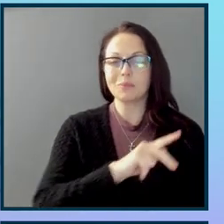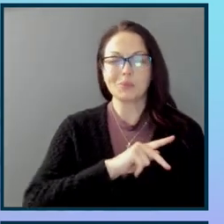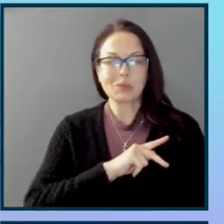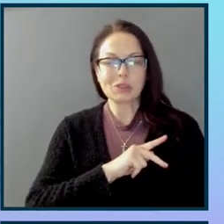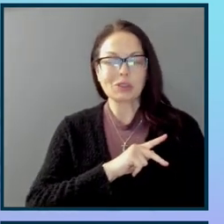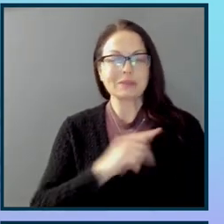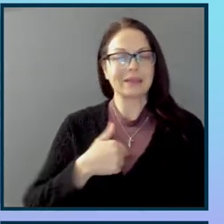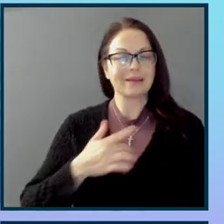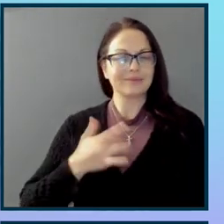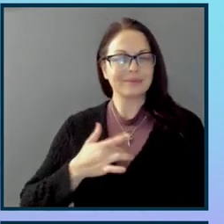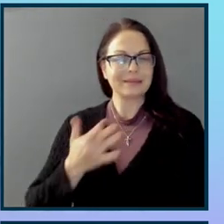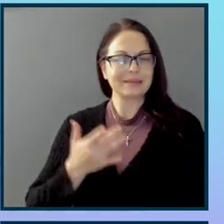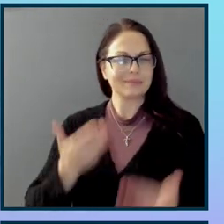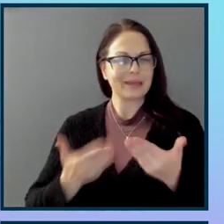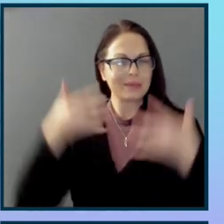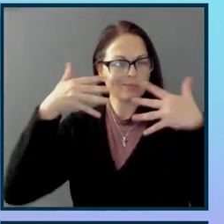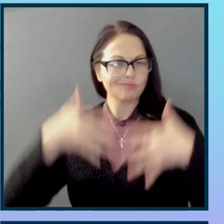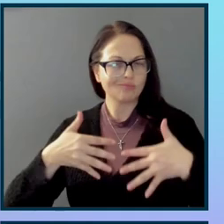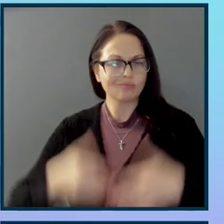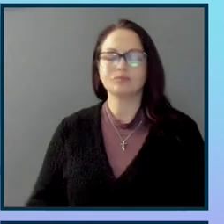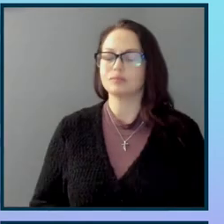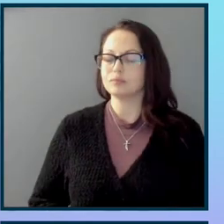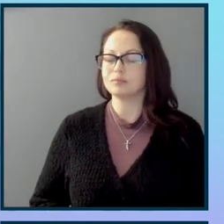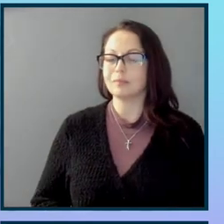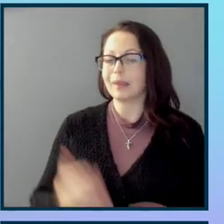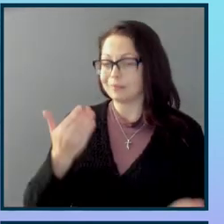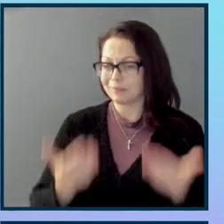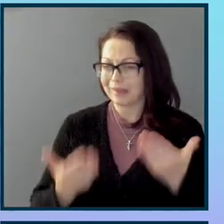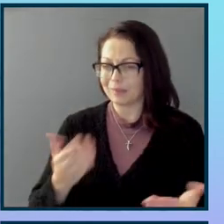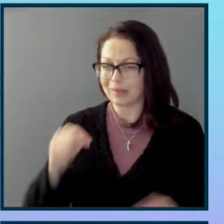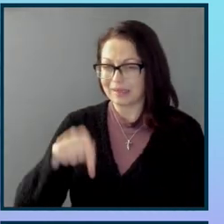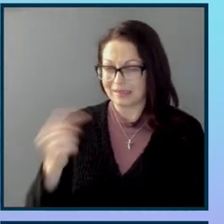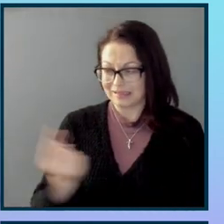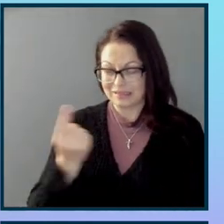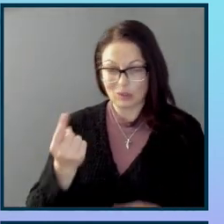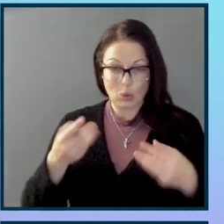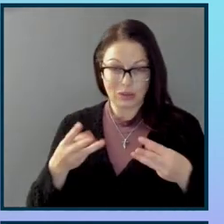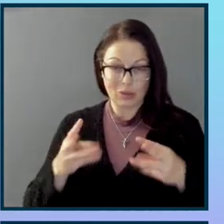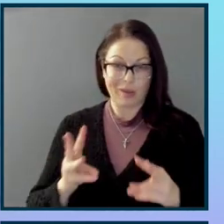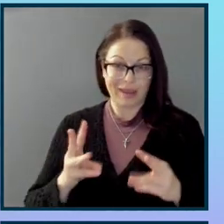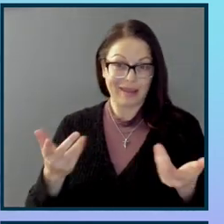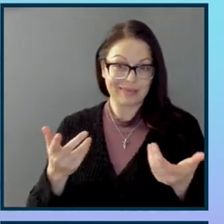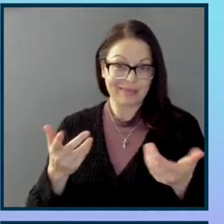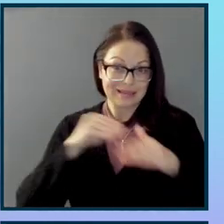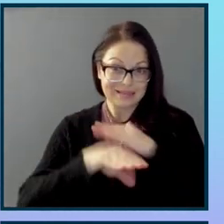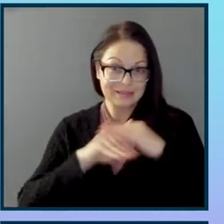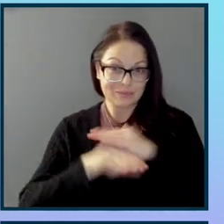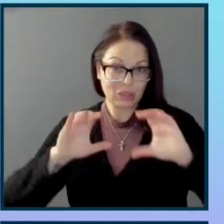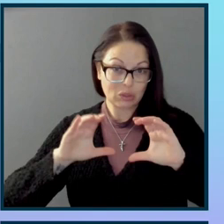little unfortunate, perhaps this was the only way that the accessibility advocacy groups felt